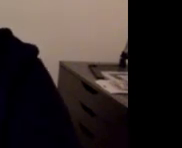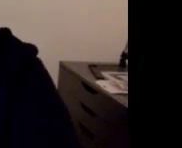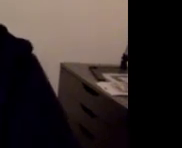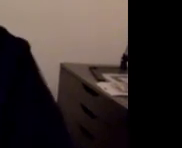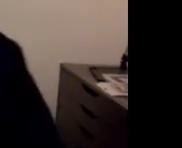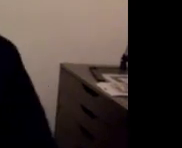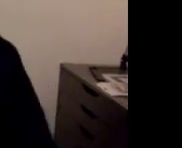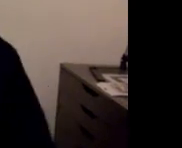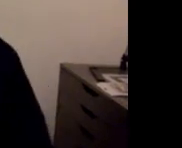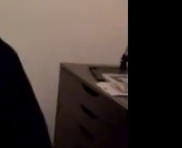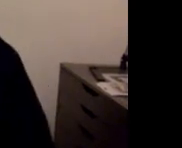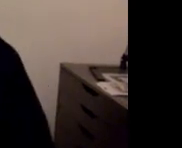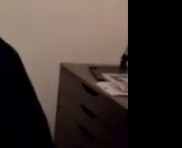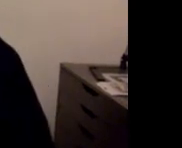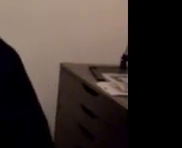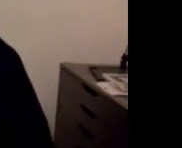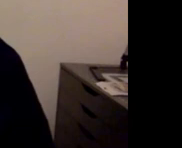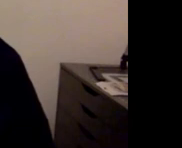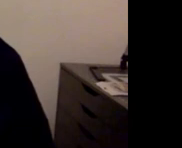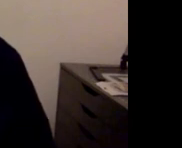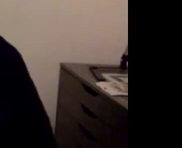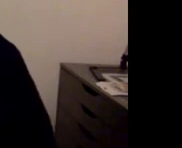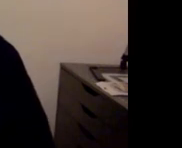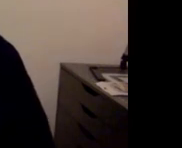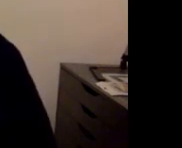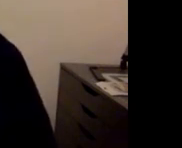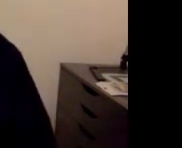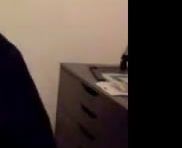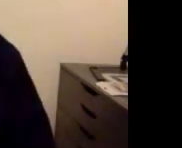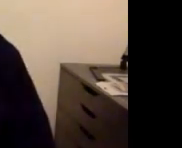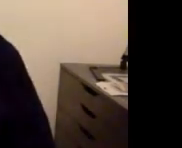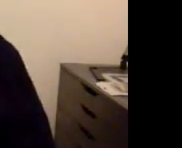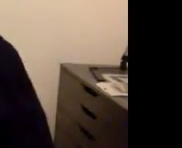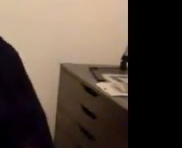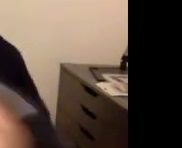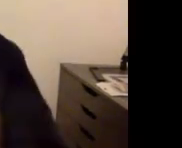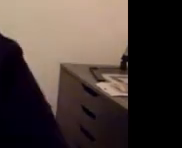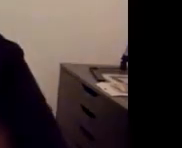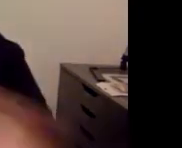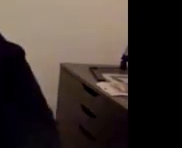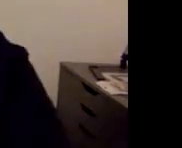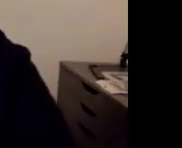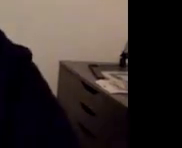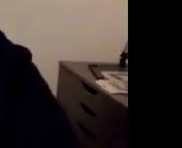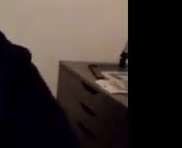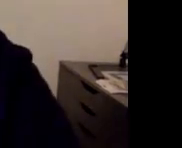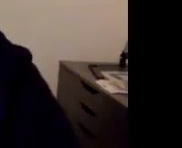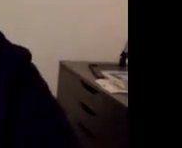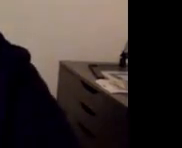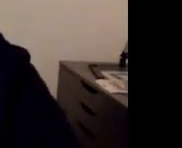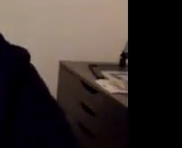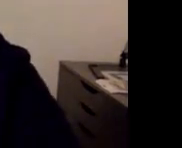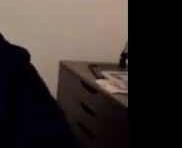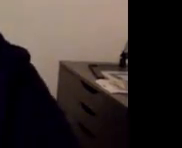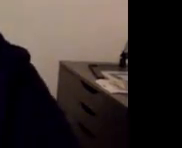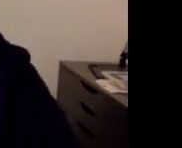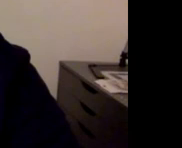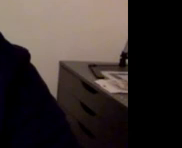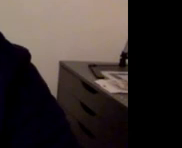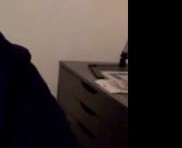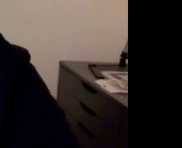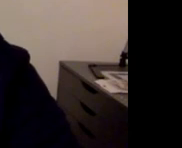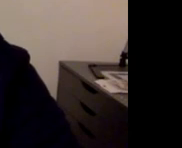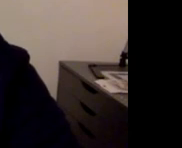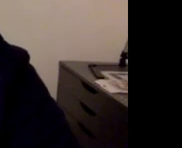I also just want to begin by acknowledging that the institutional space from which I speak, Northwestern University, and the land on which I stand in Chicago,